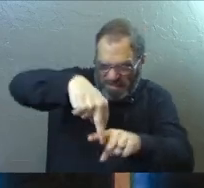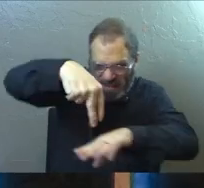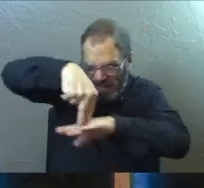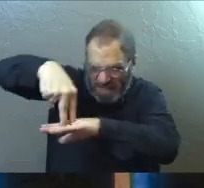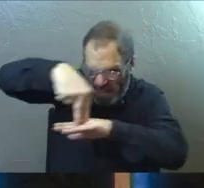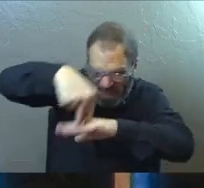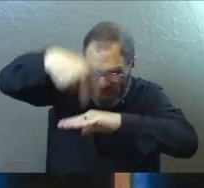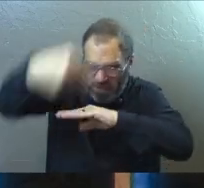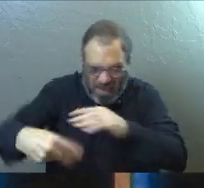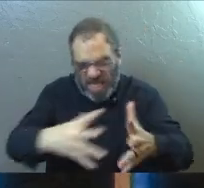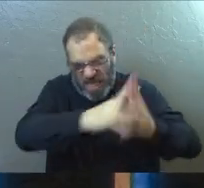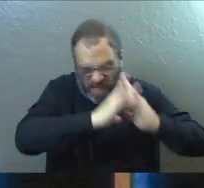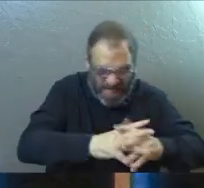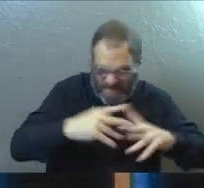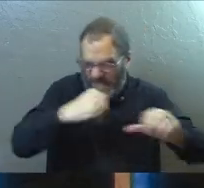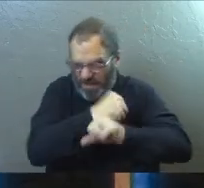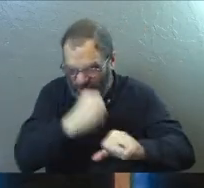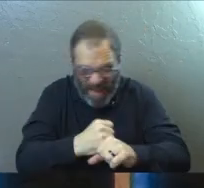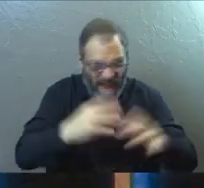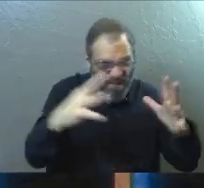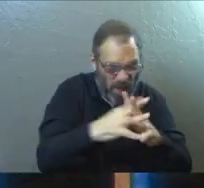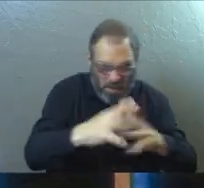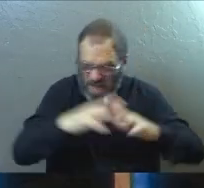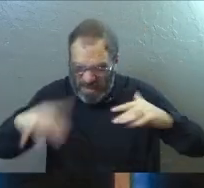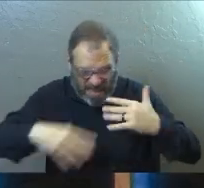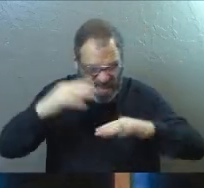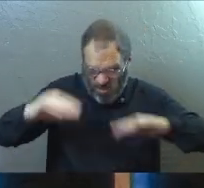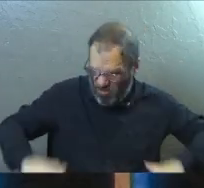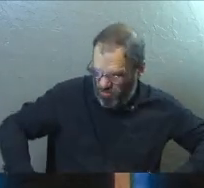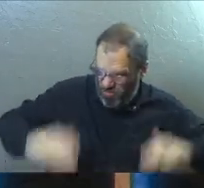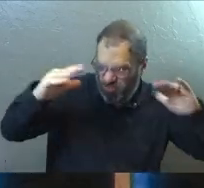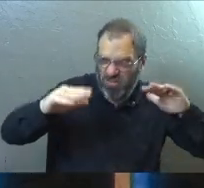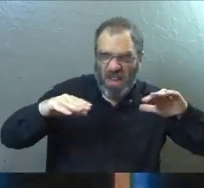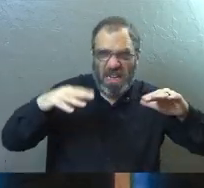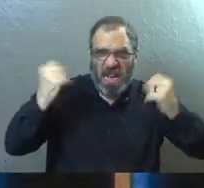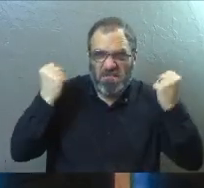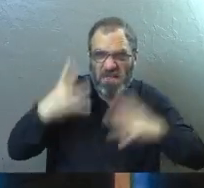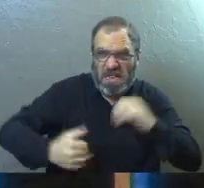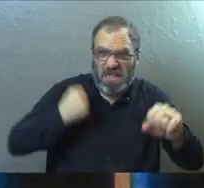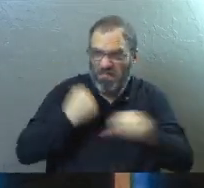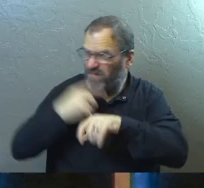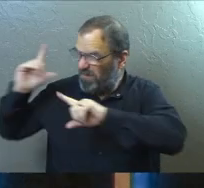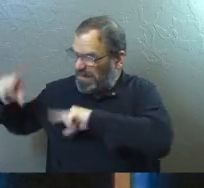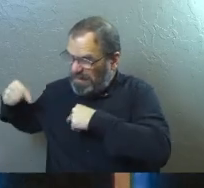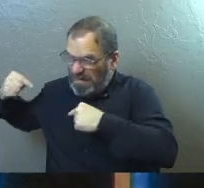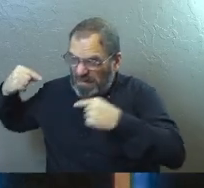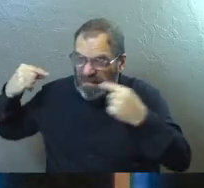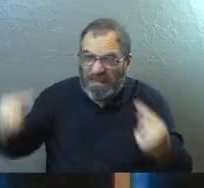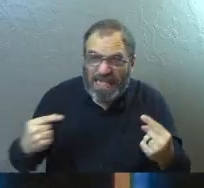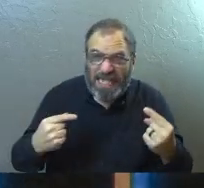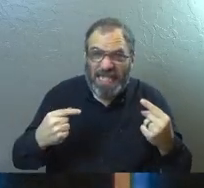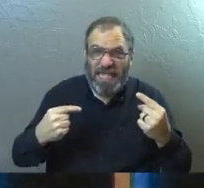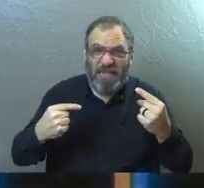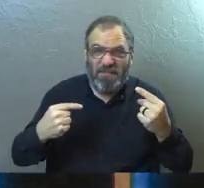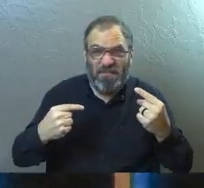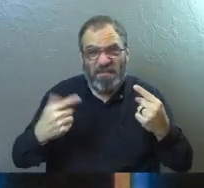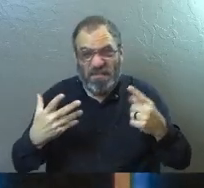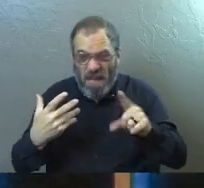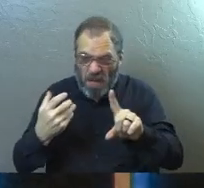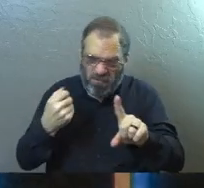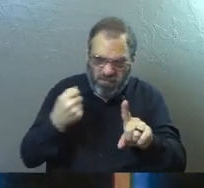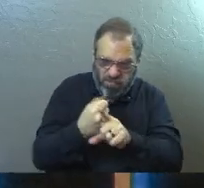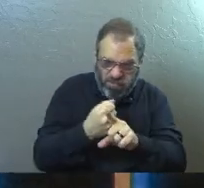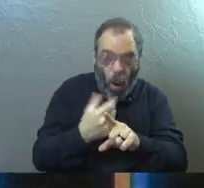hiking and wrestling with your friends. And you do all the things growing up across years. Small to medium